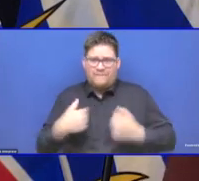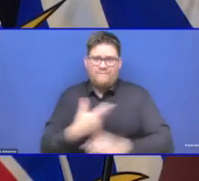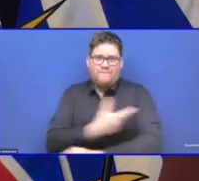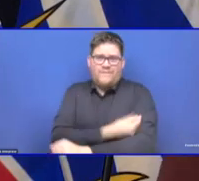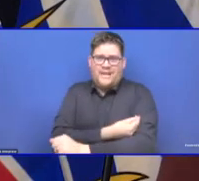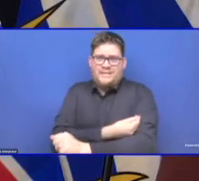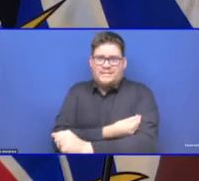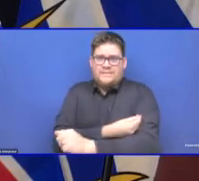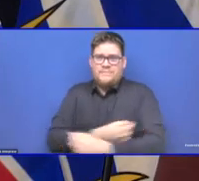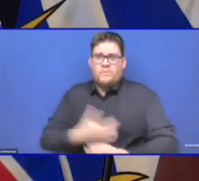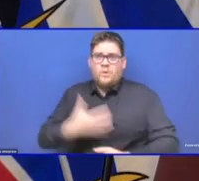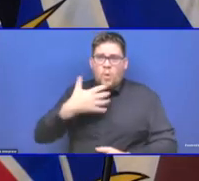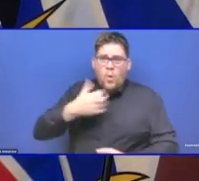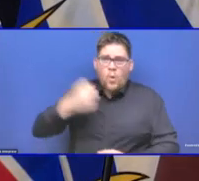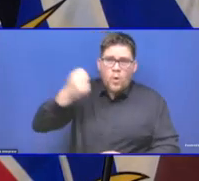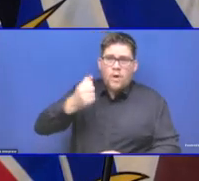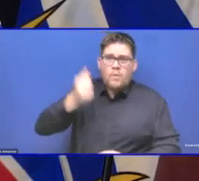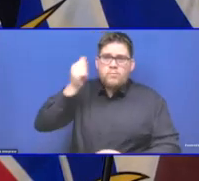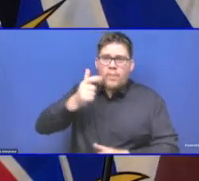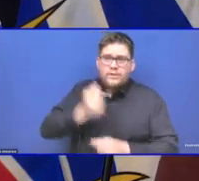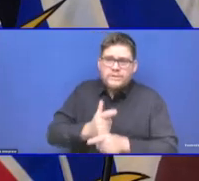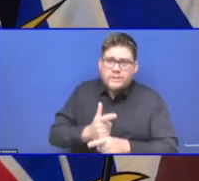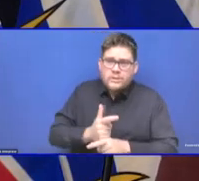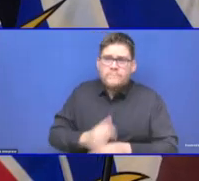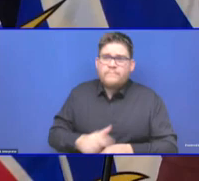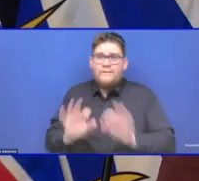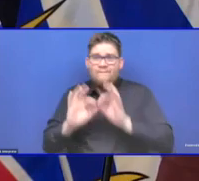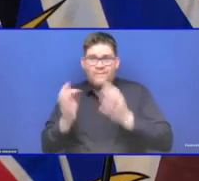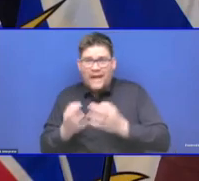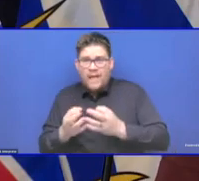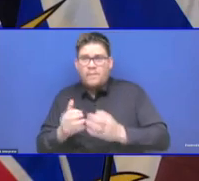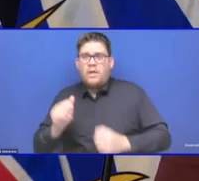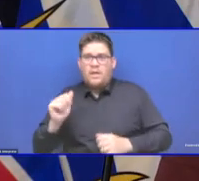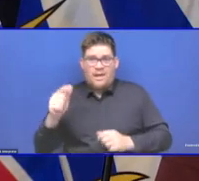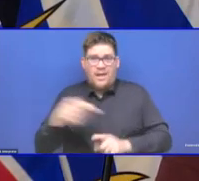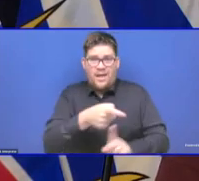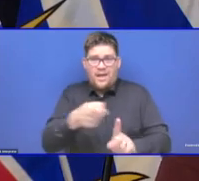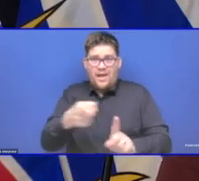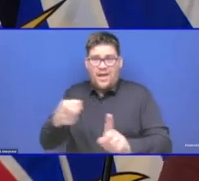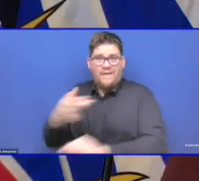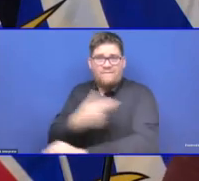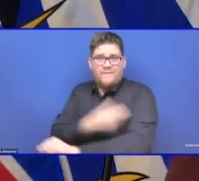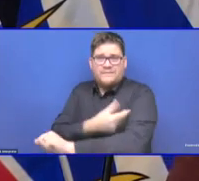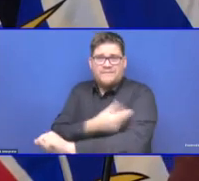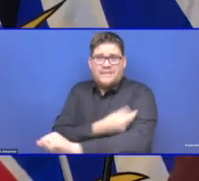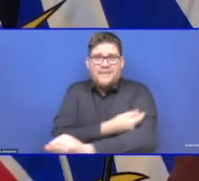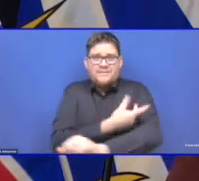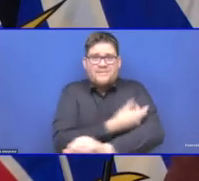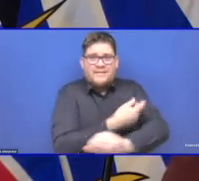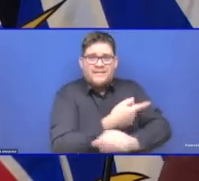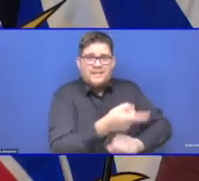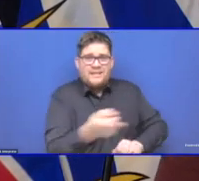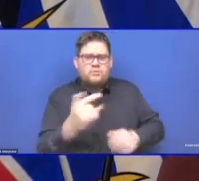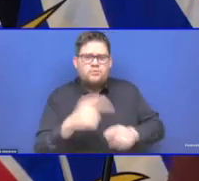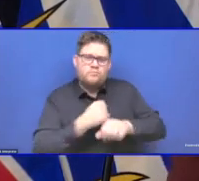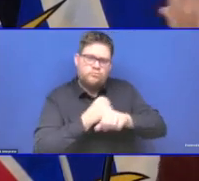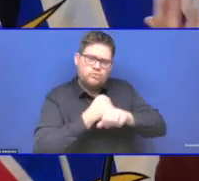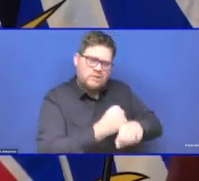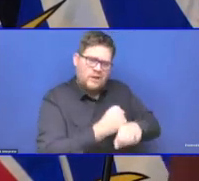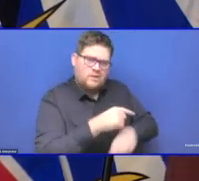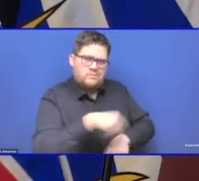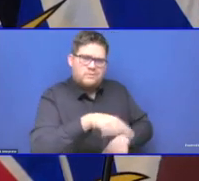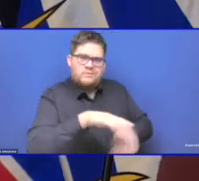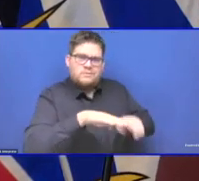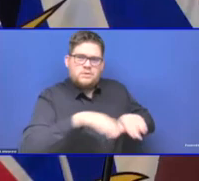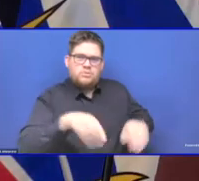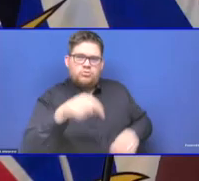groups that they're with. And what are the challenges we see in 5-11? I think there's a couple of challenges. We've been